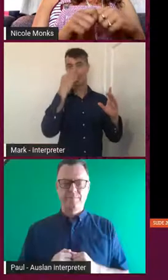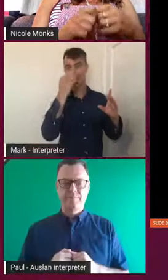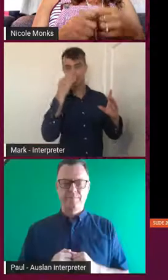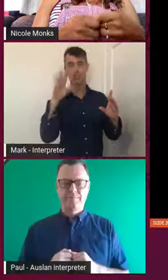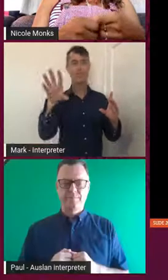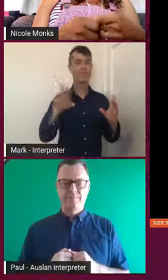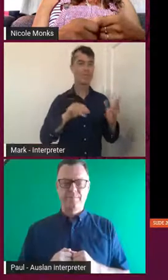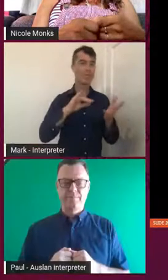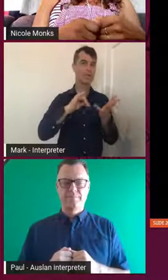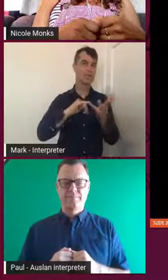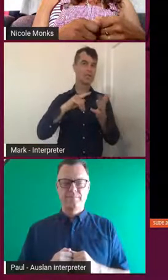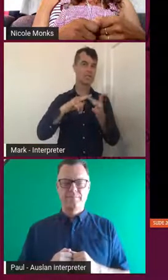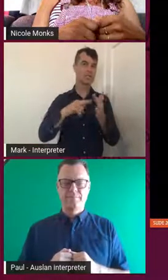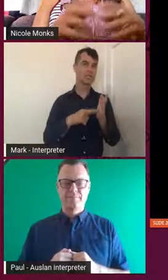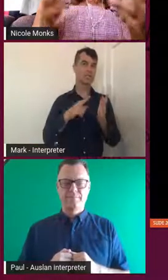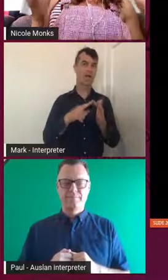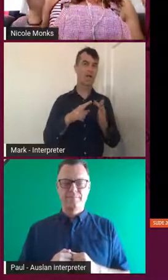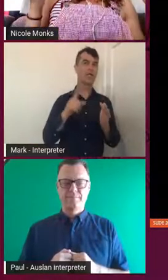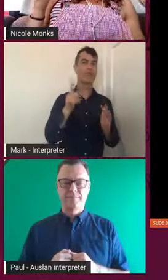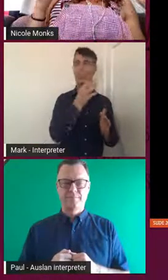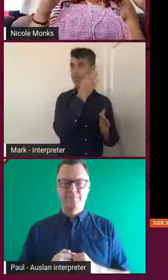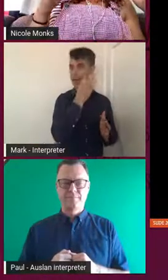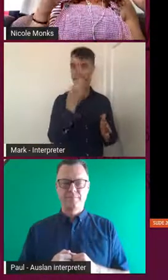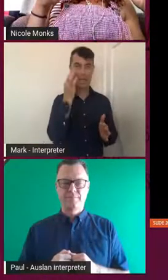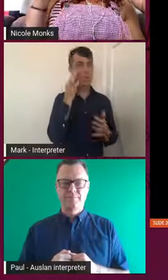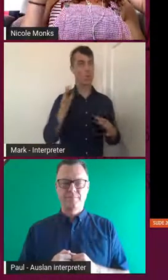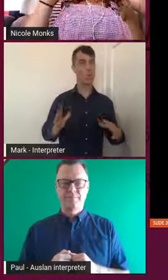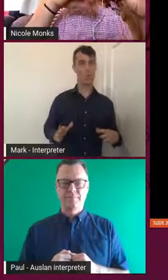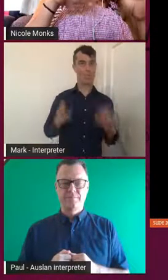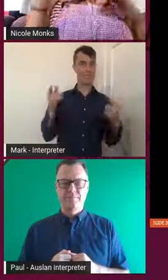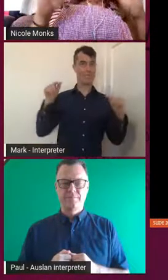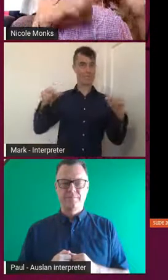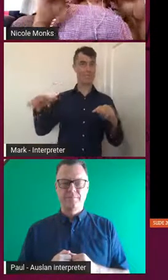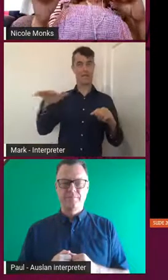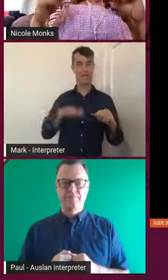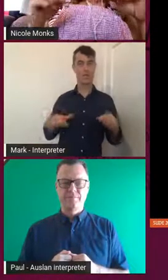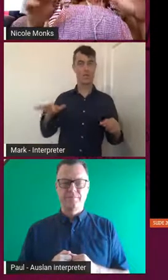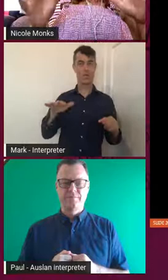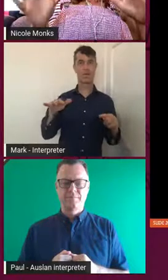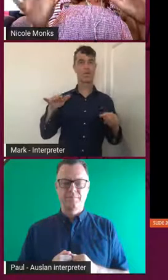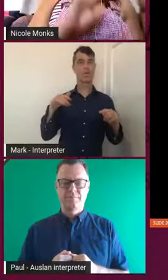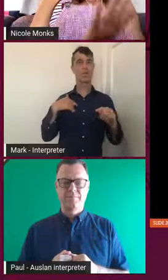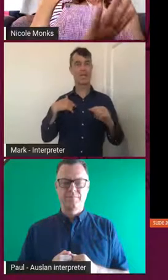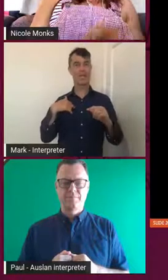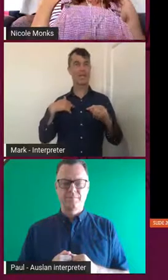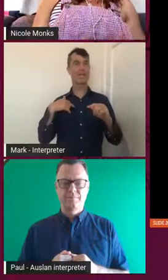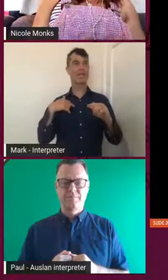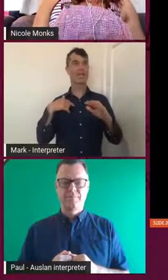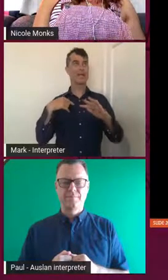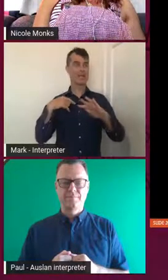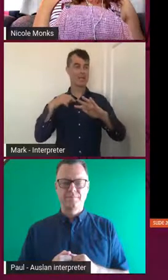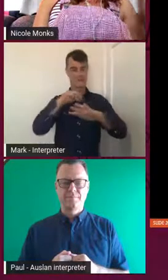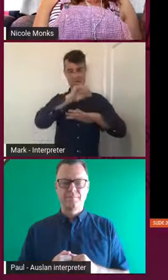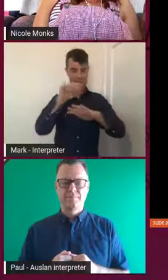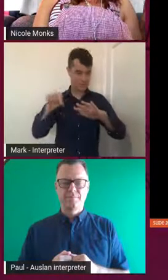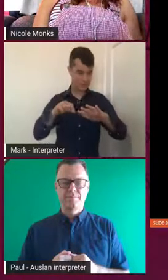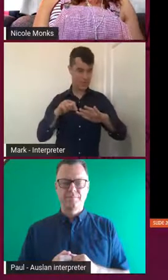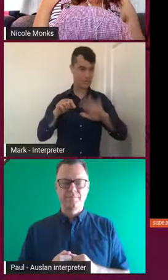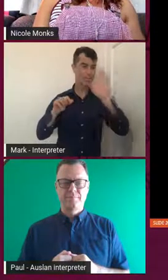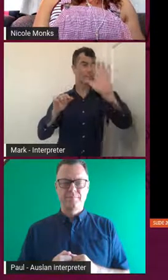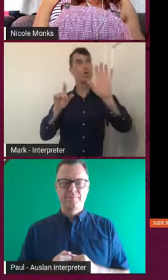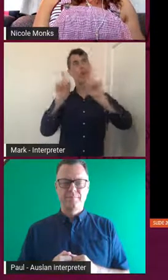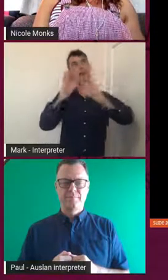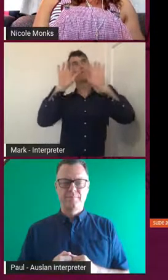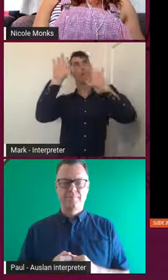of the plants that were there. And then we sketched over those images and actually, you know, put it there as a